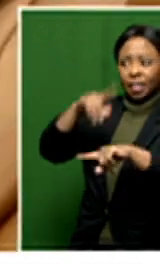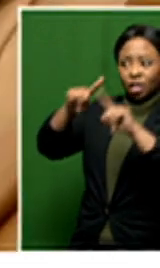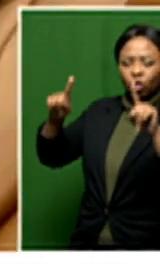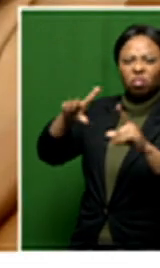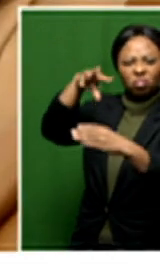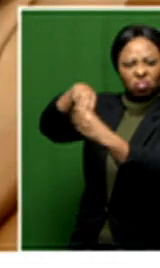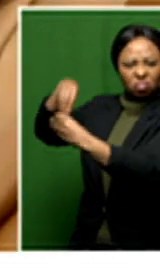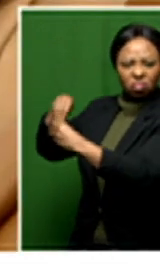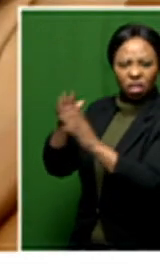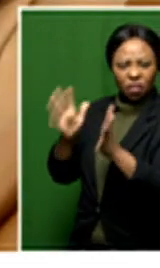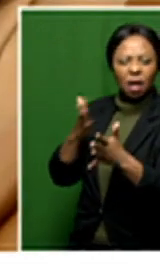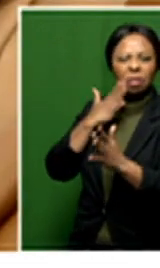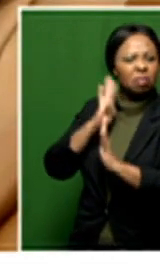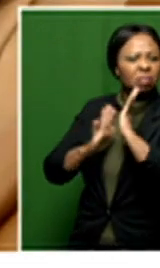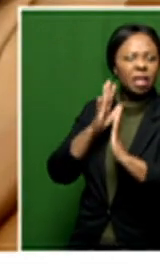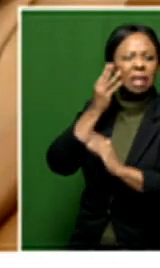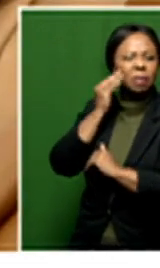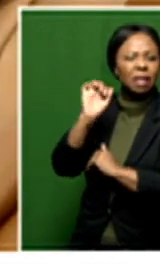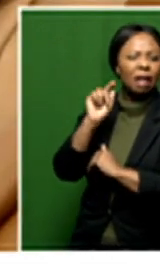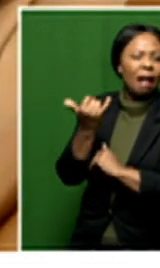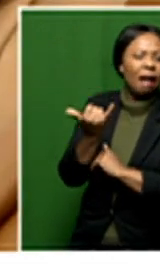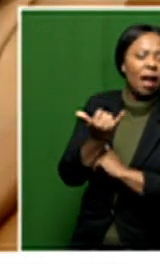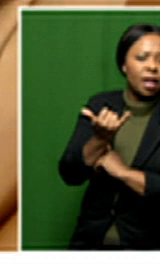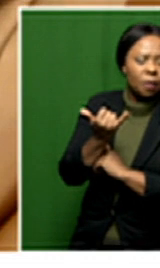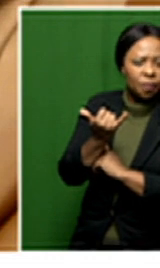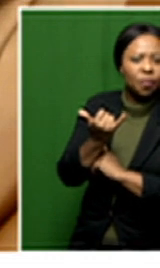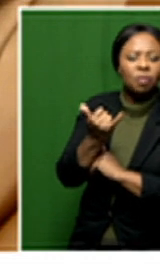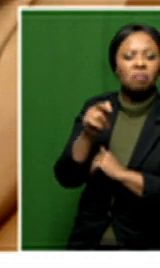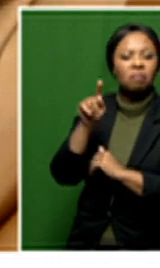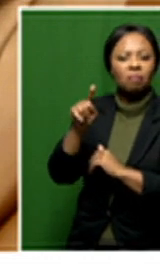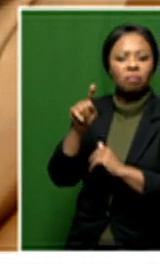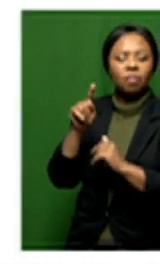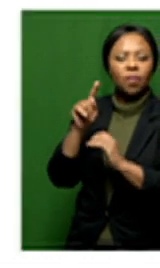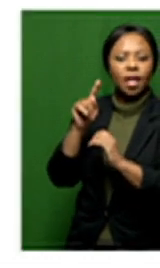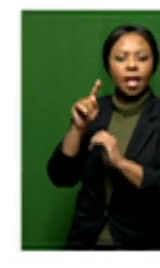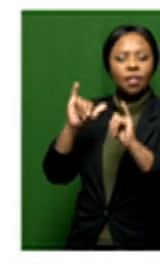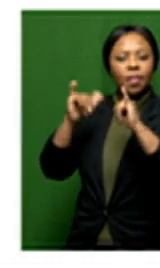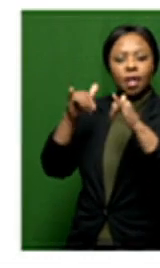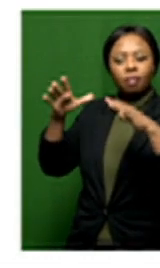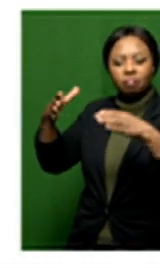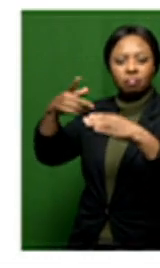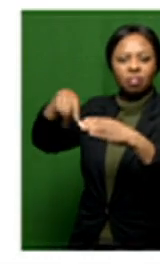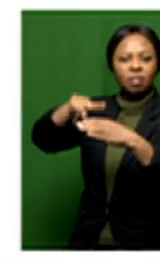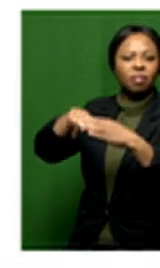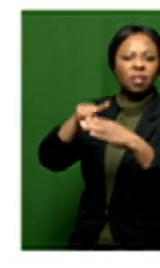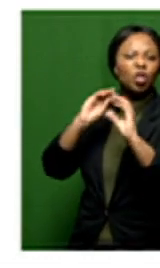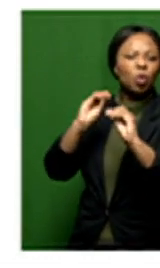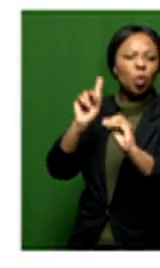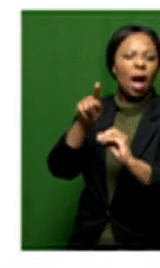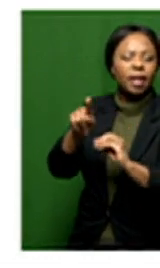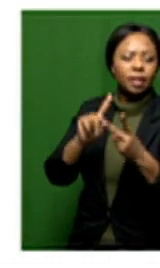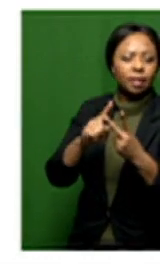your pardon. Now speak to us about what that experience was like and what it taught you about the industry and what it taught you about